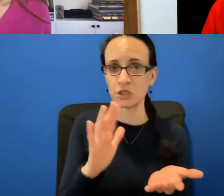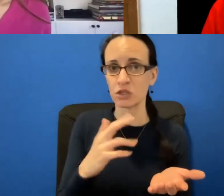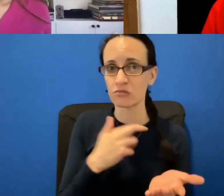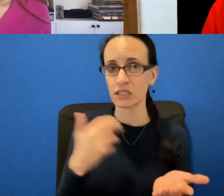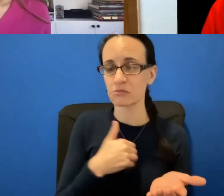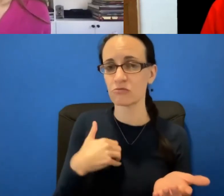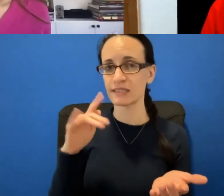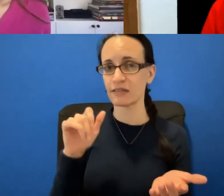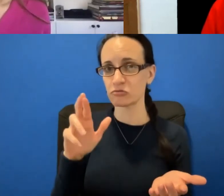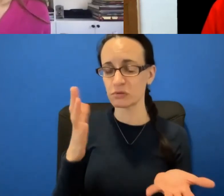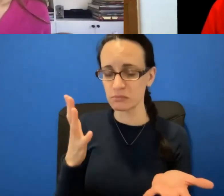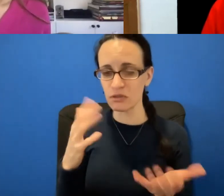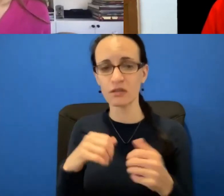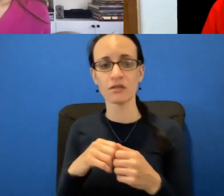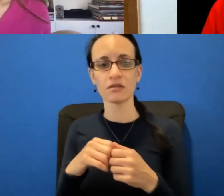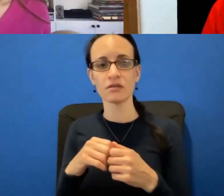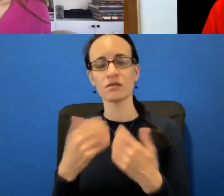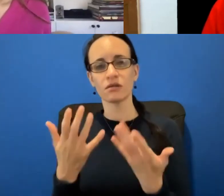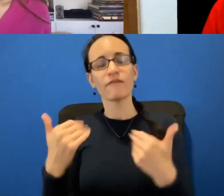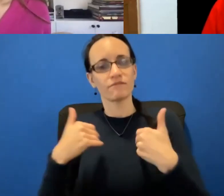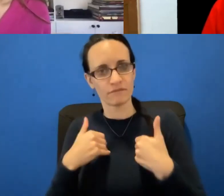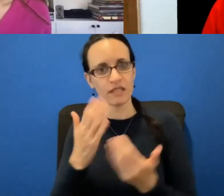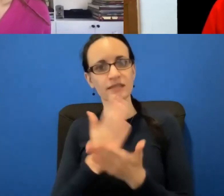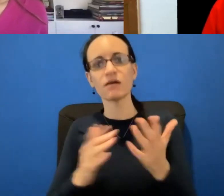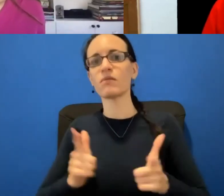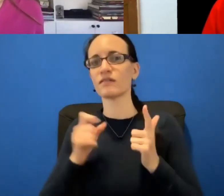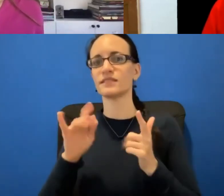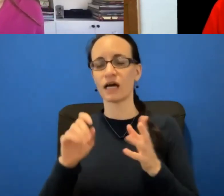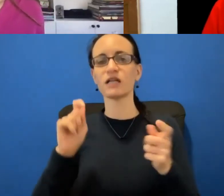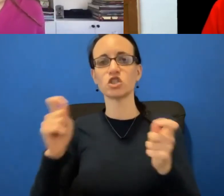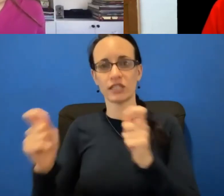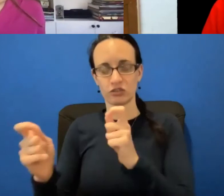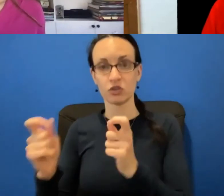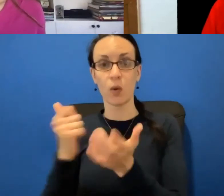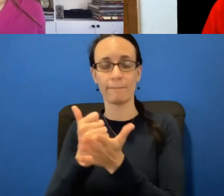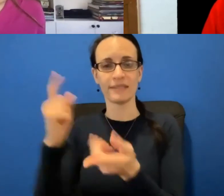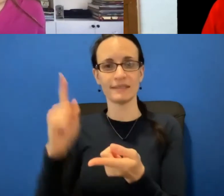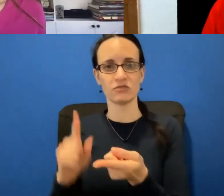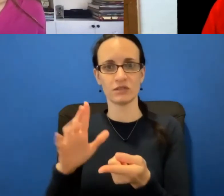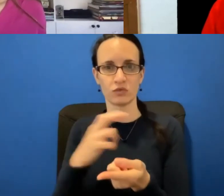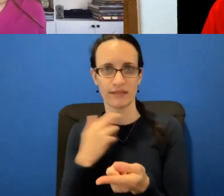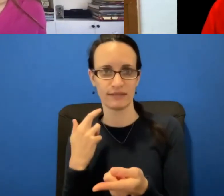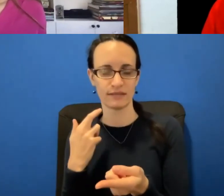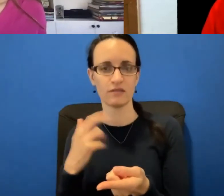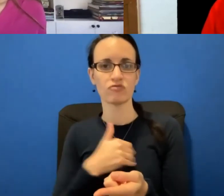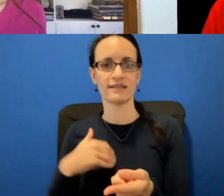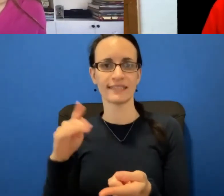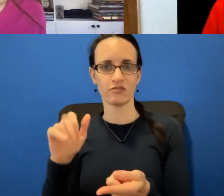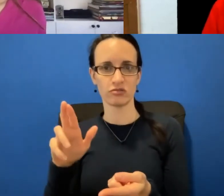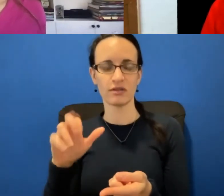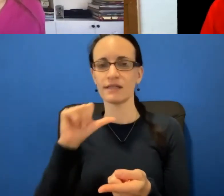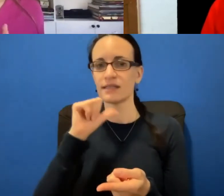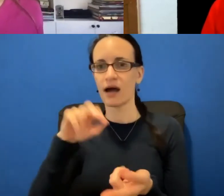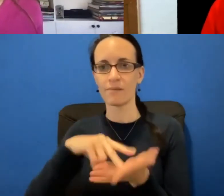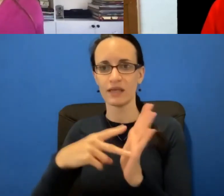one other thing, which is there are some lifestyle changes you can make to decrease your risk. That does not mean prevent breast cancer